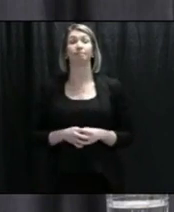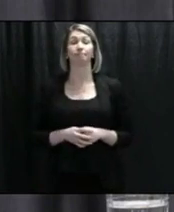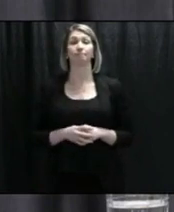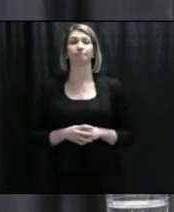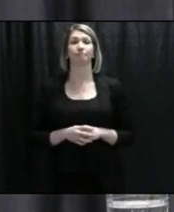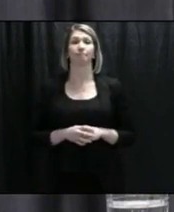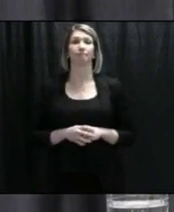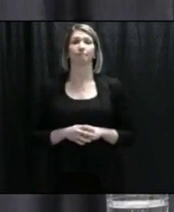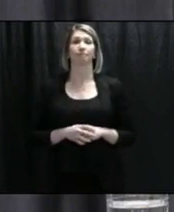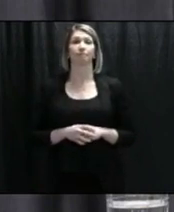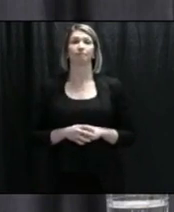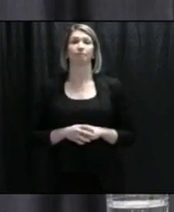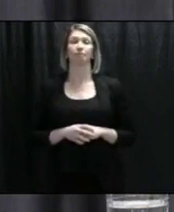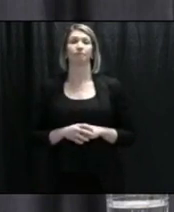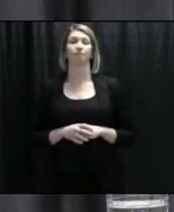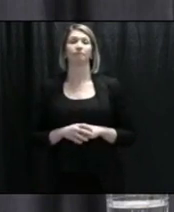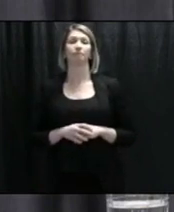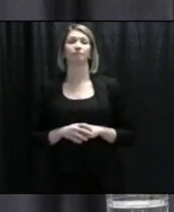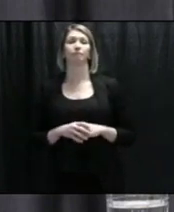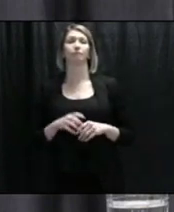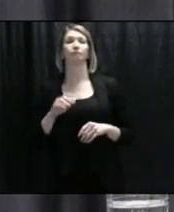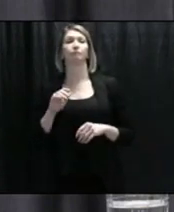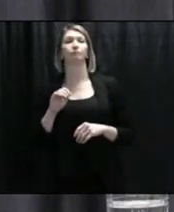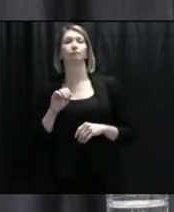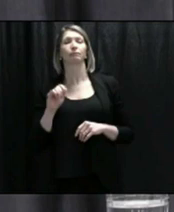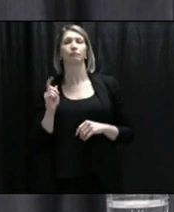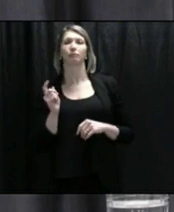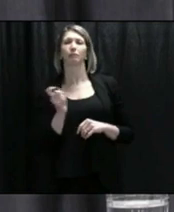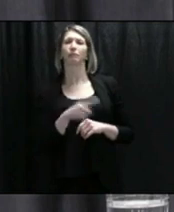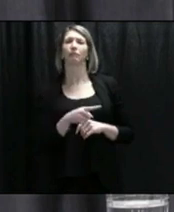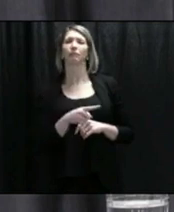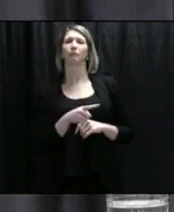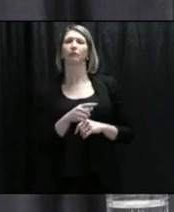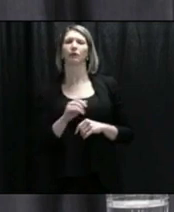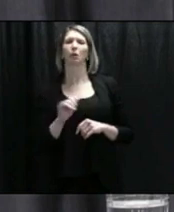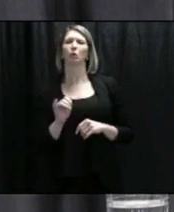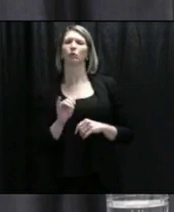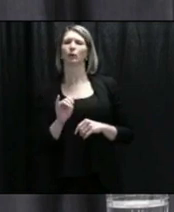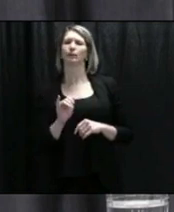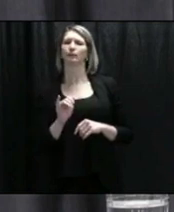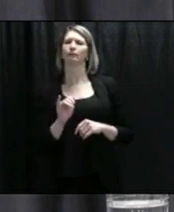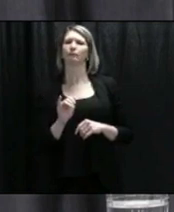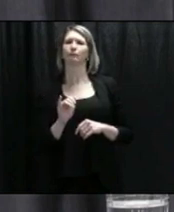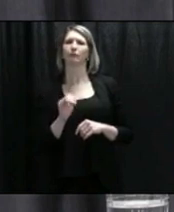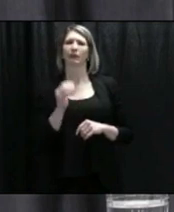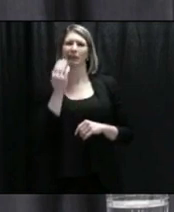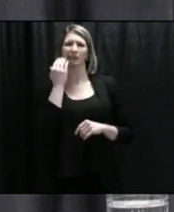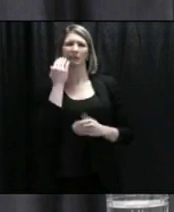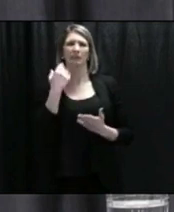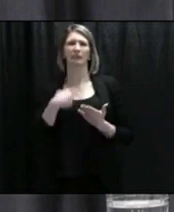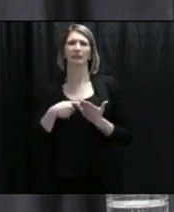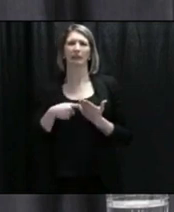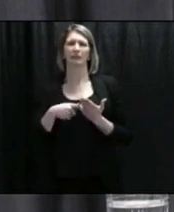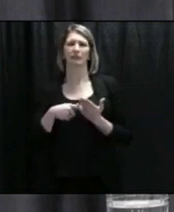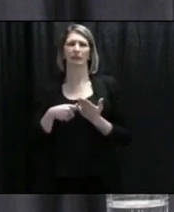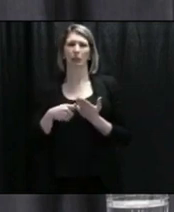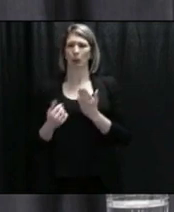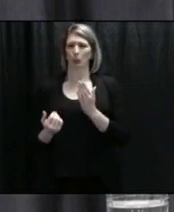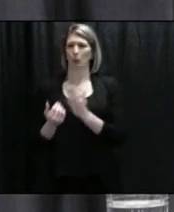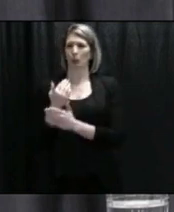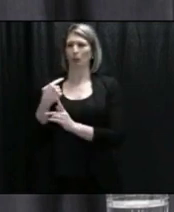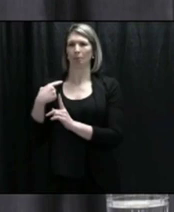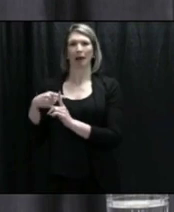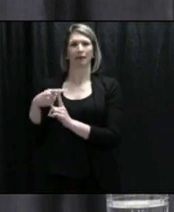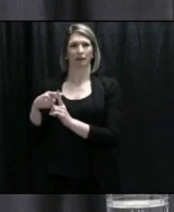Okay. The other thing I want to ask is, you mentioned, we talked about positive cases earlier. I just want to understand